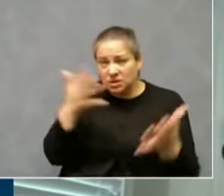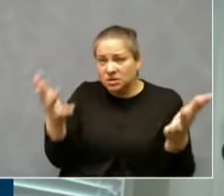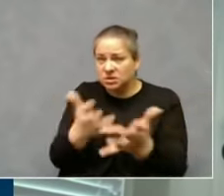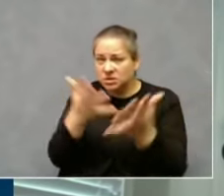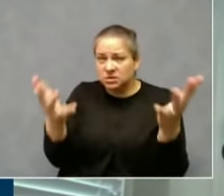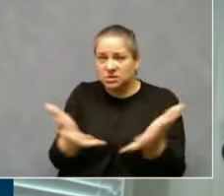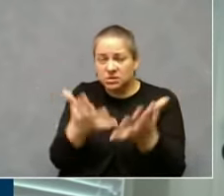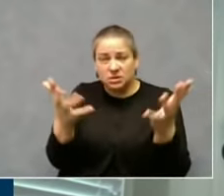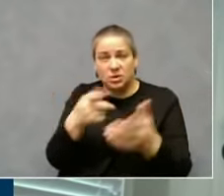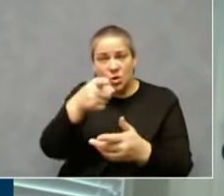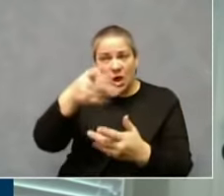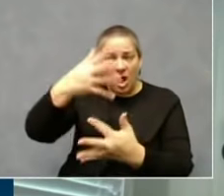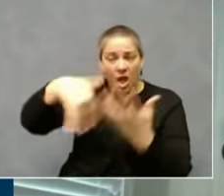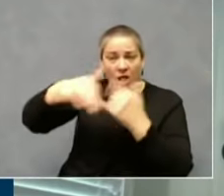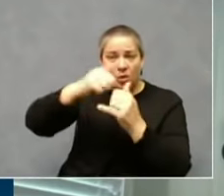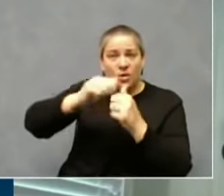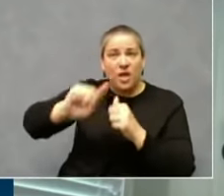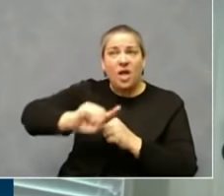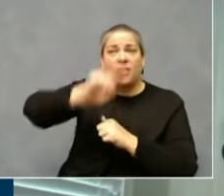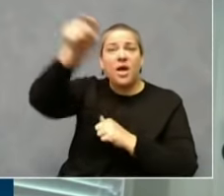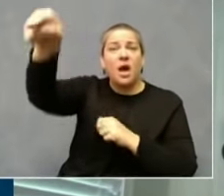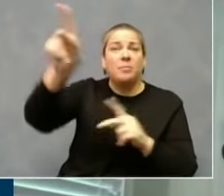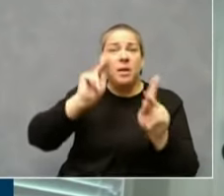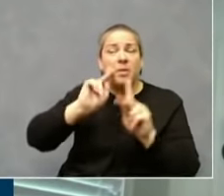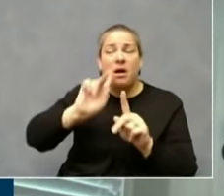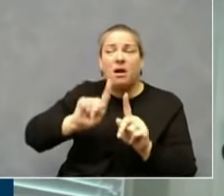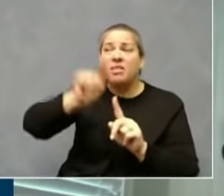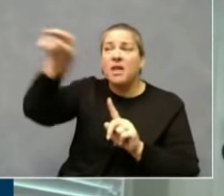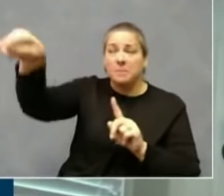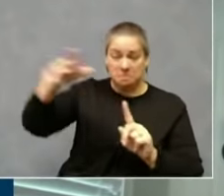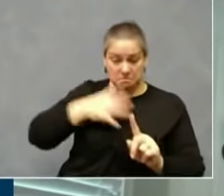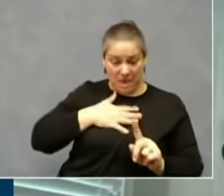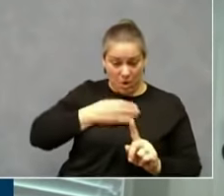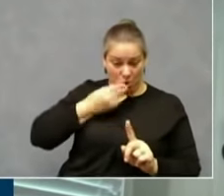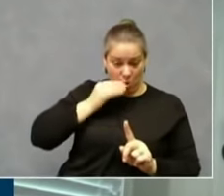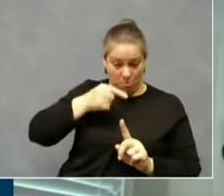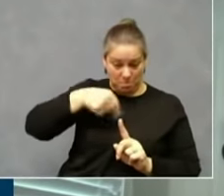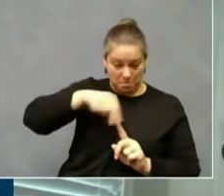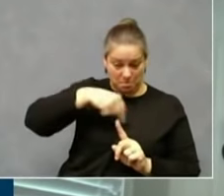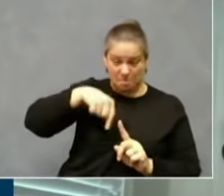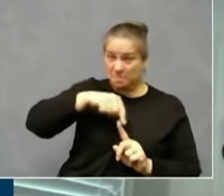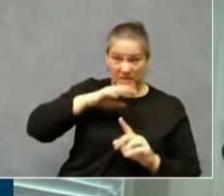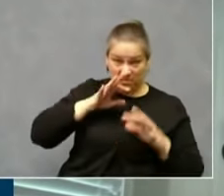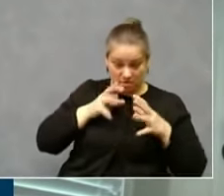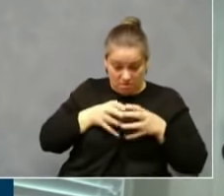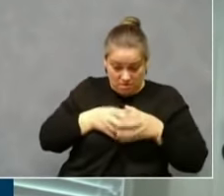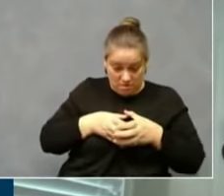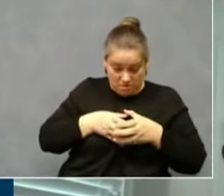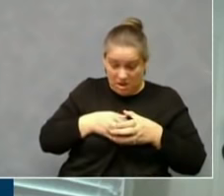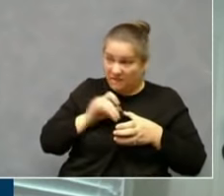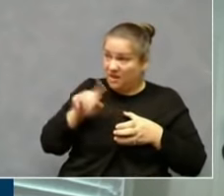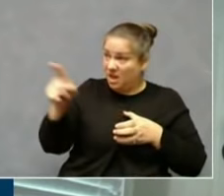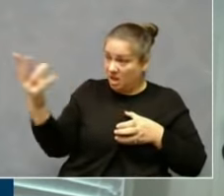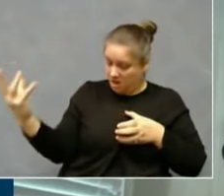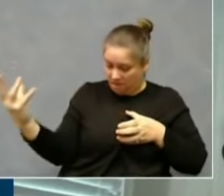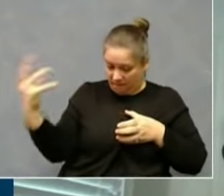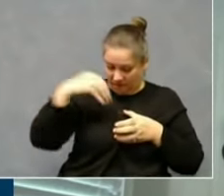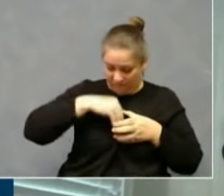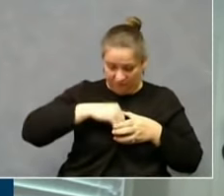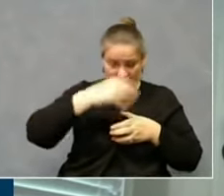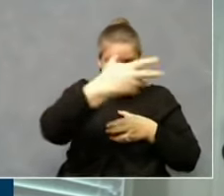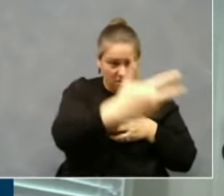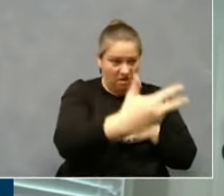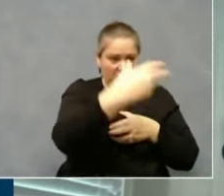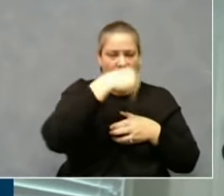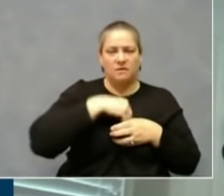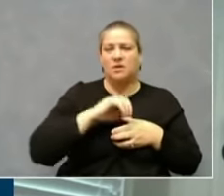Please do not have gatherings in your home with people you don't live with. It is an assured recipe for